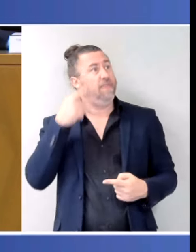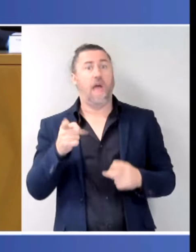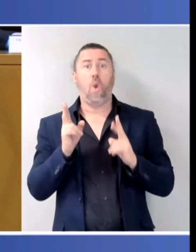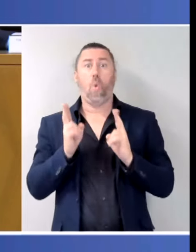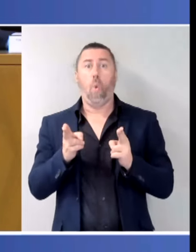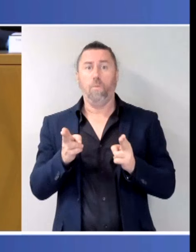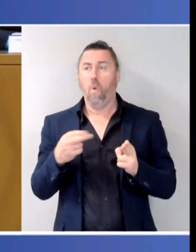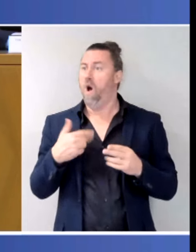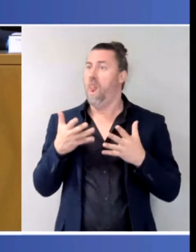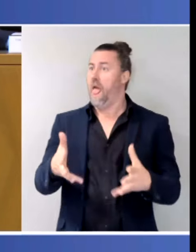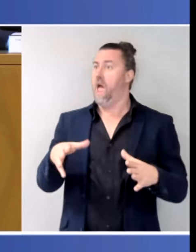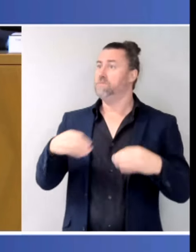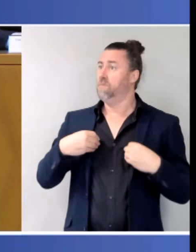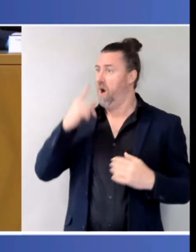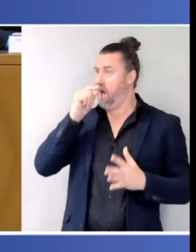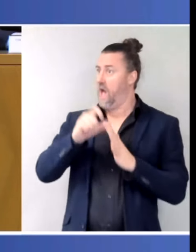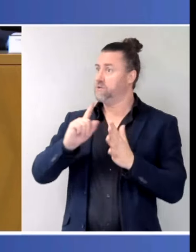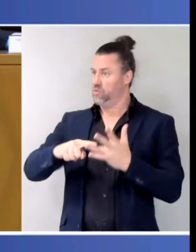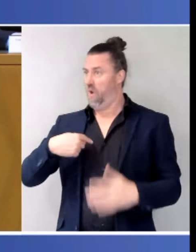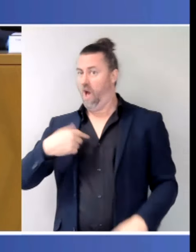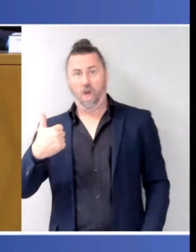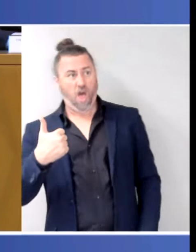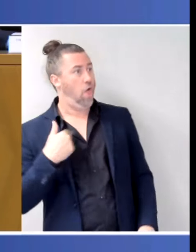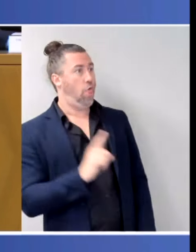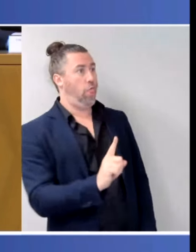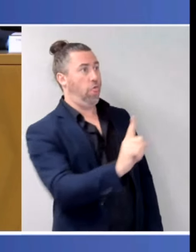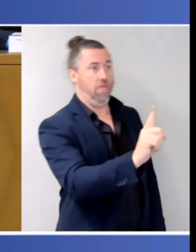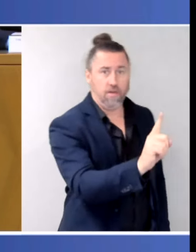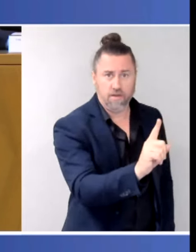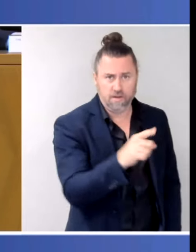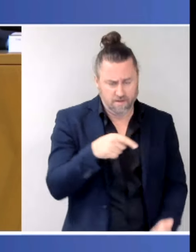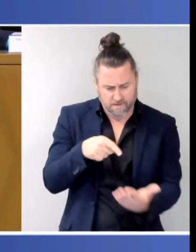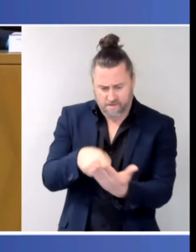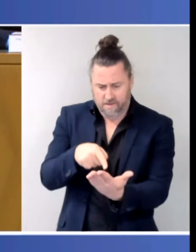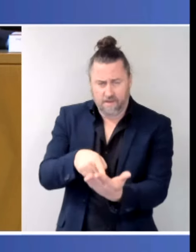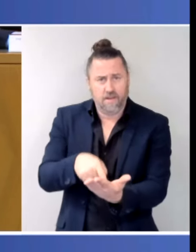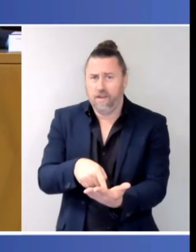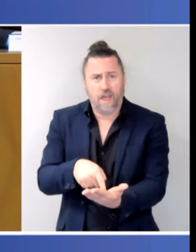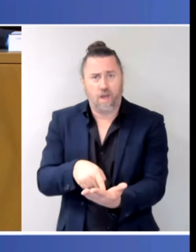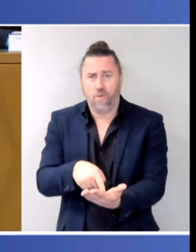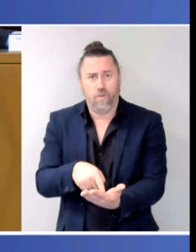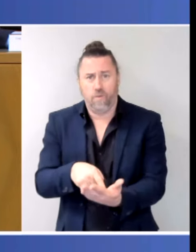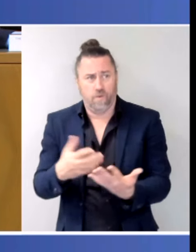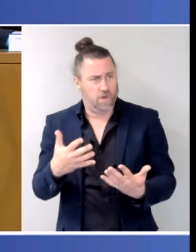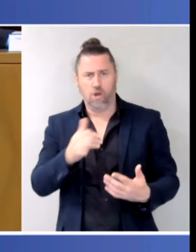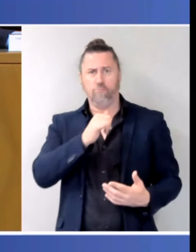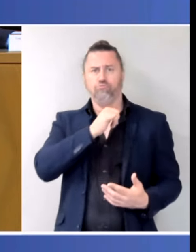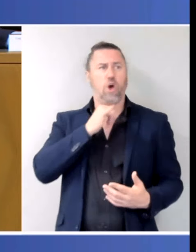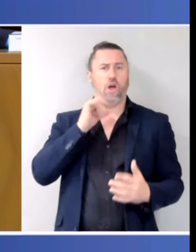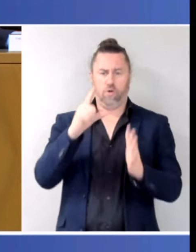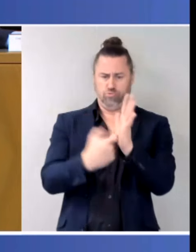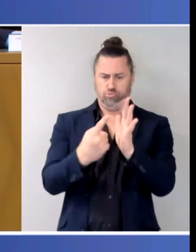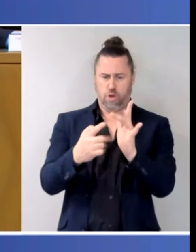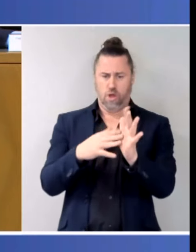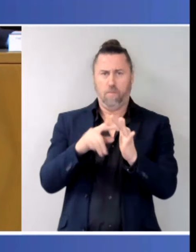minimum but horrific crime at an extreme. And that